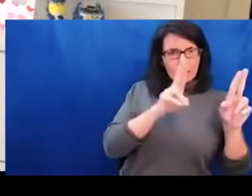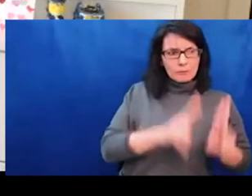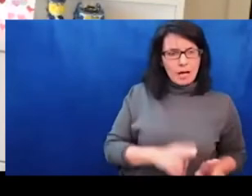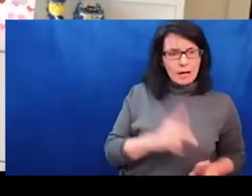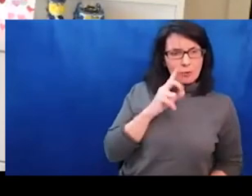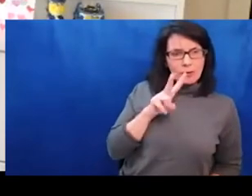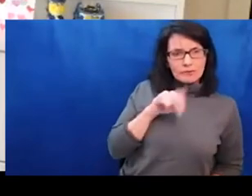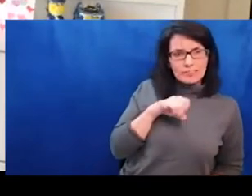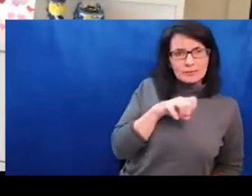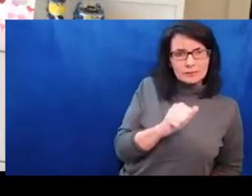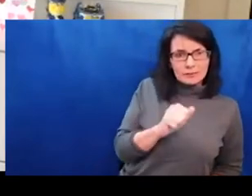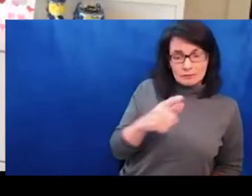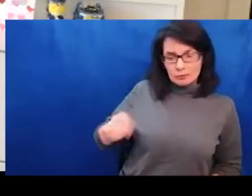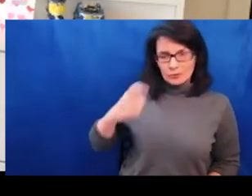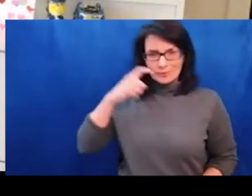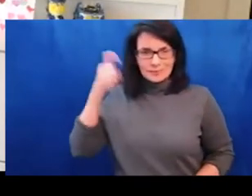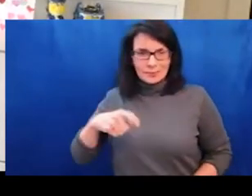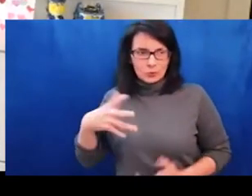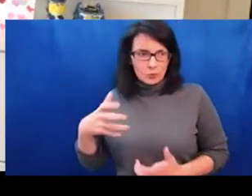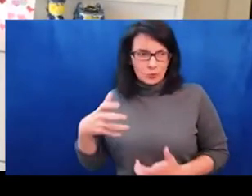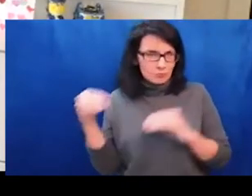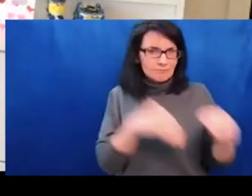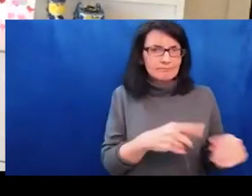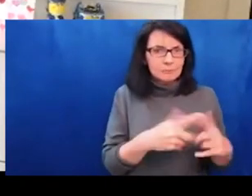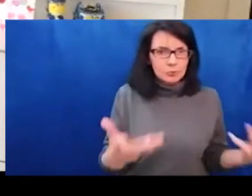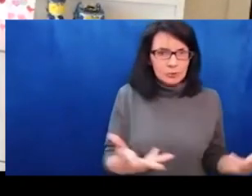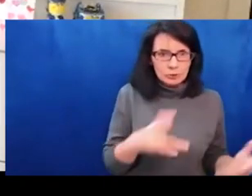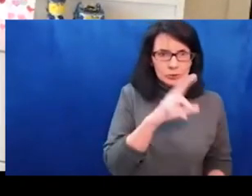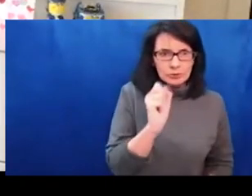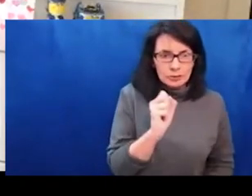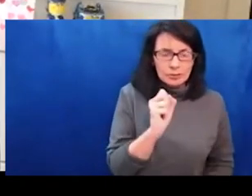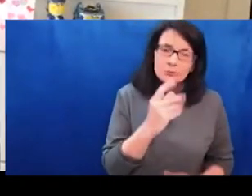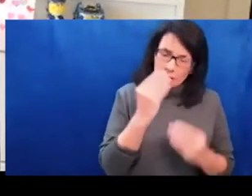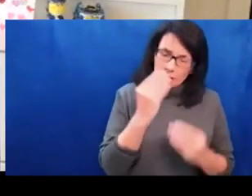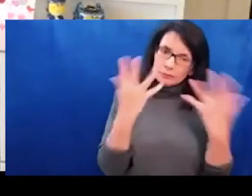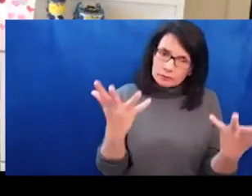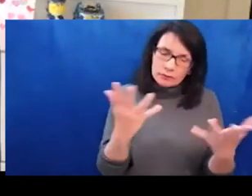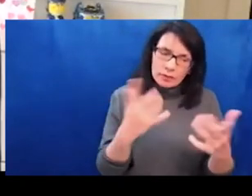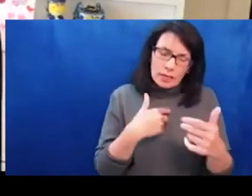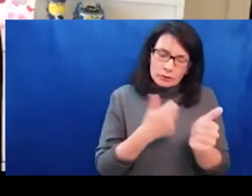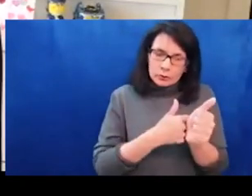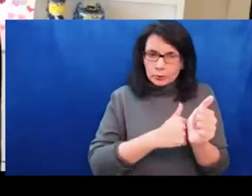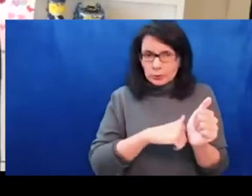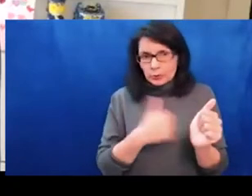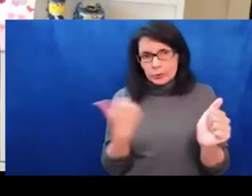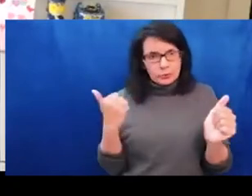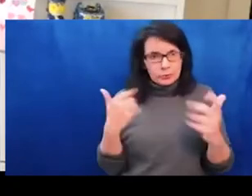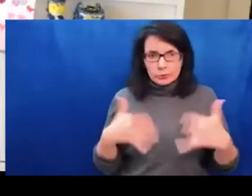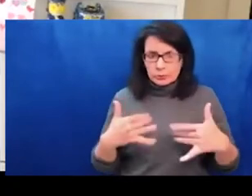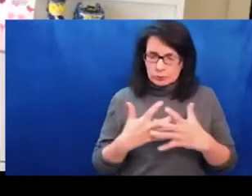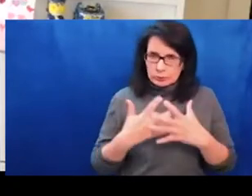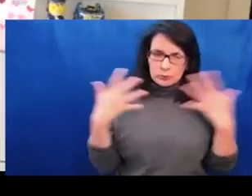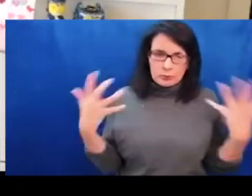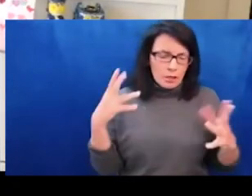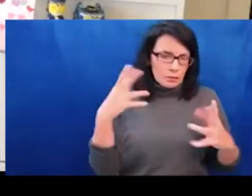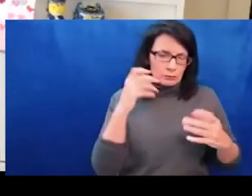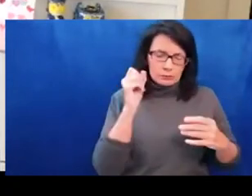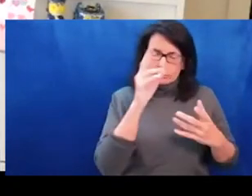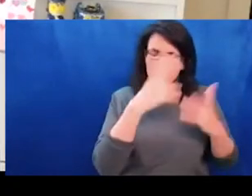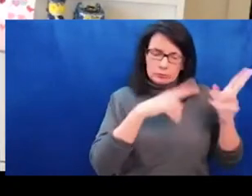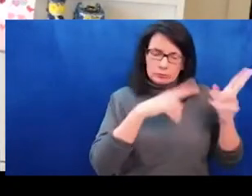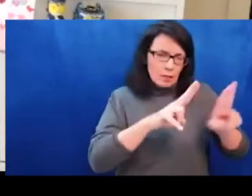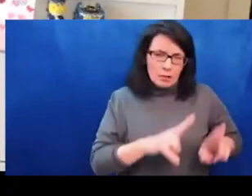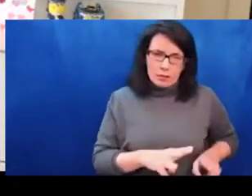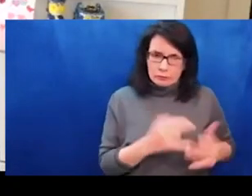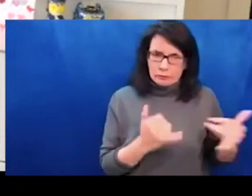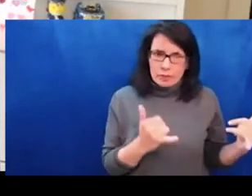Ukrainian artists need to know that the world supports them. So videos of solidarity, publication of Ukrainian authors, artists in foreign media,